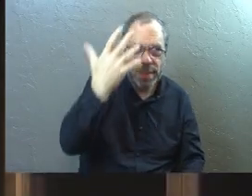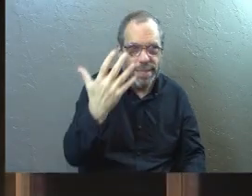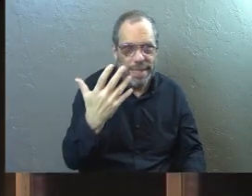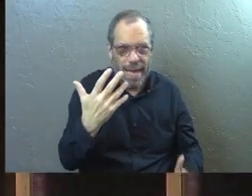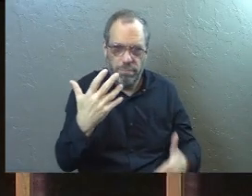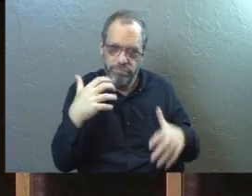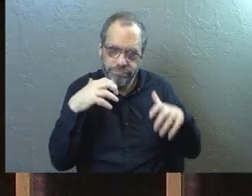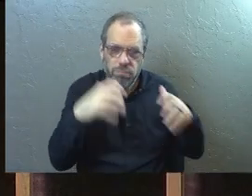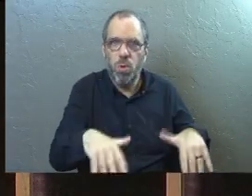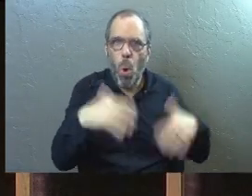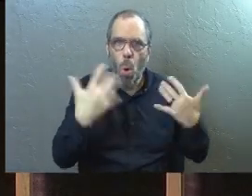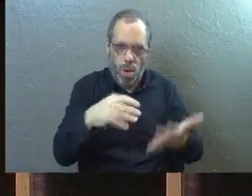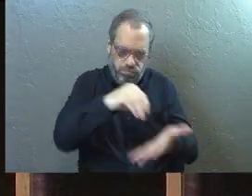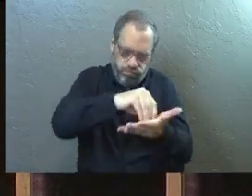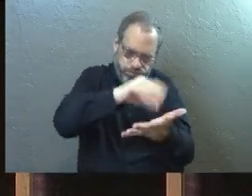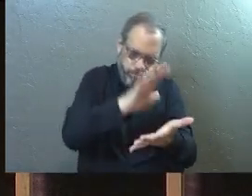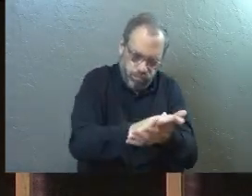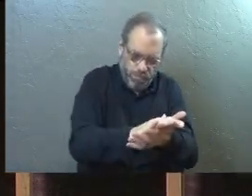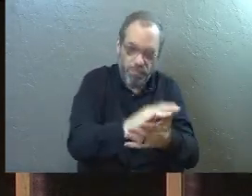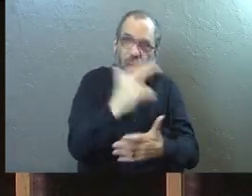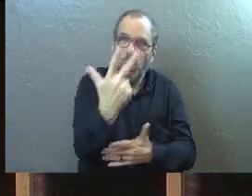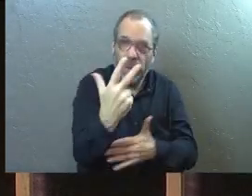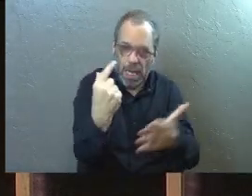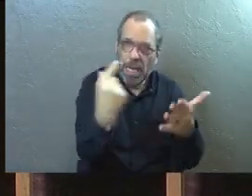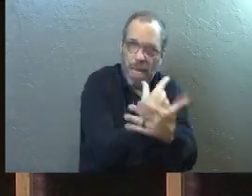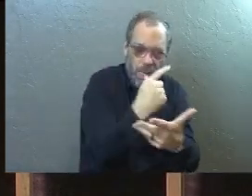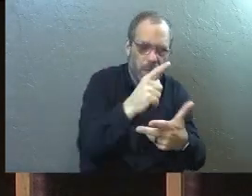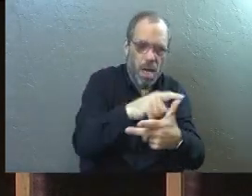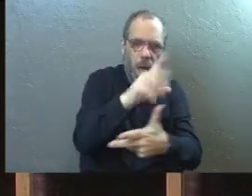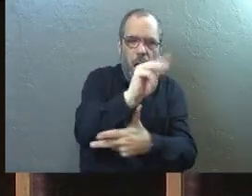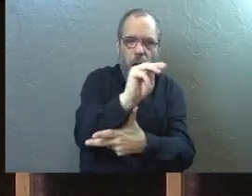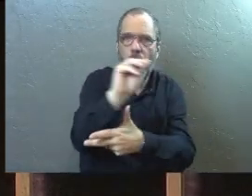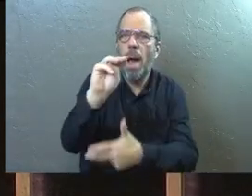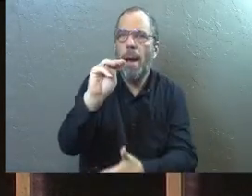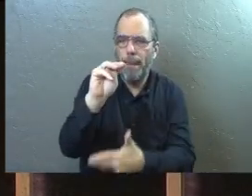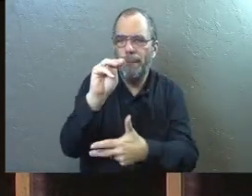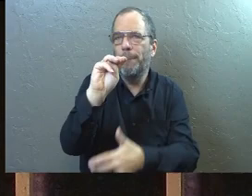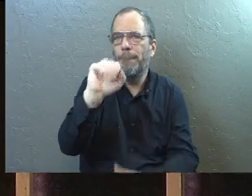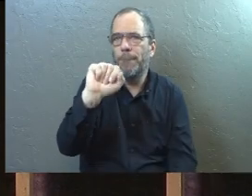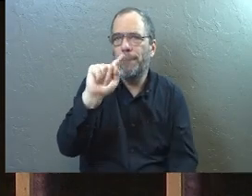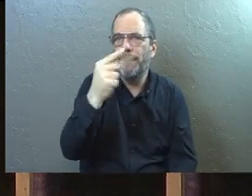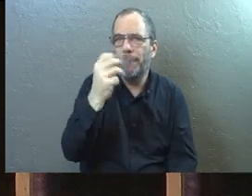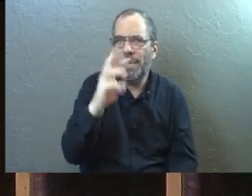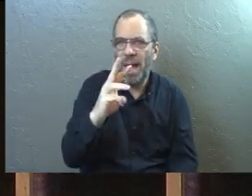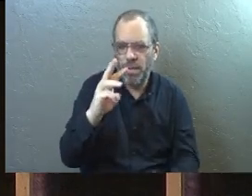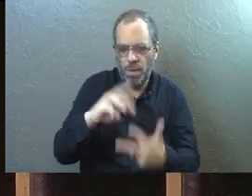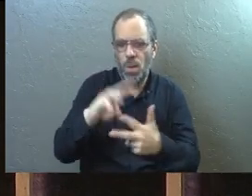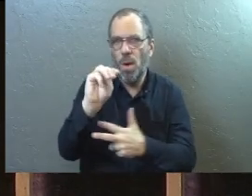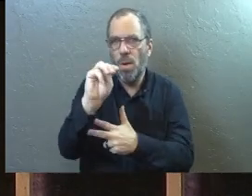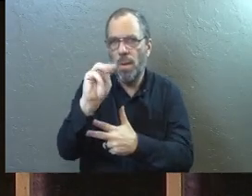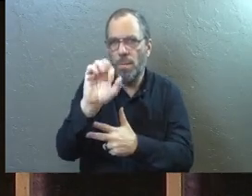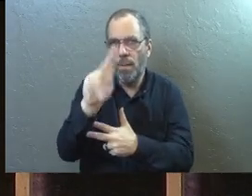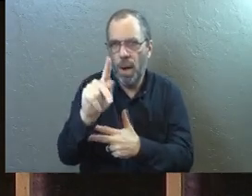it's a massive thing that gets recorded in the three other gospels, Matthew, Mark, and Luke. John doesn't record that for us. John